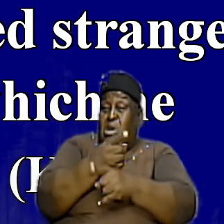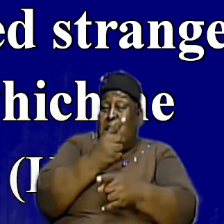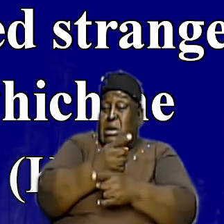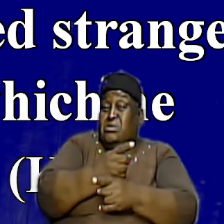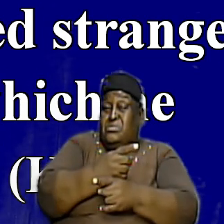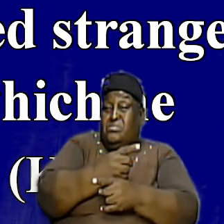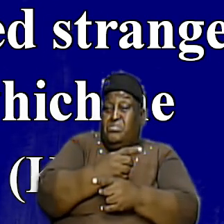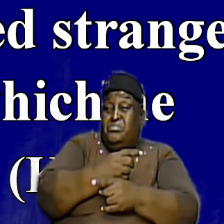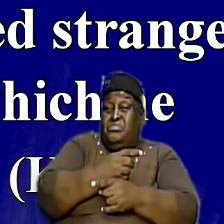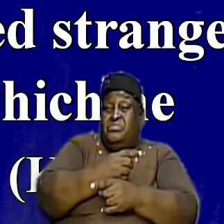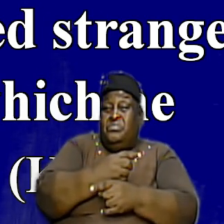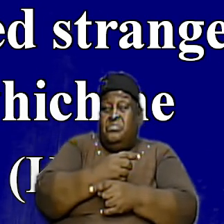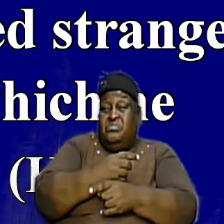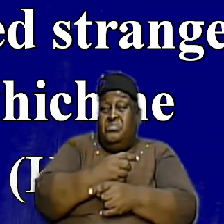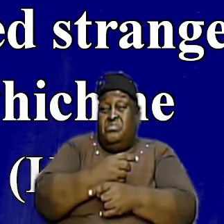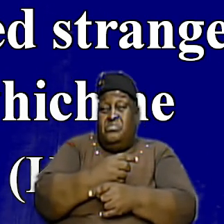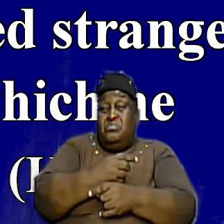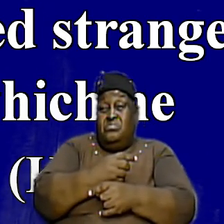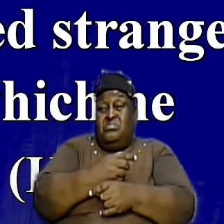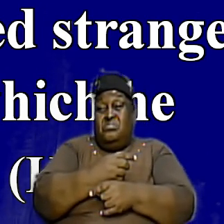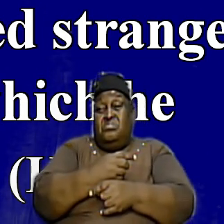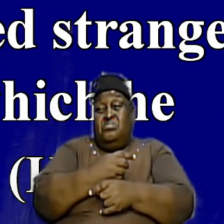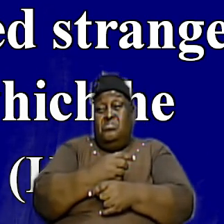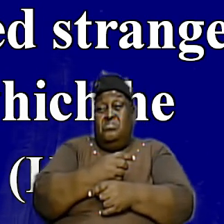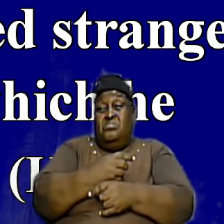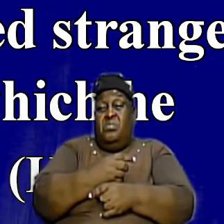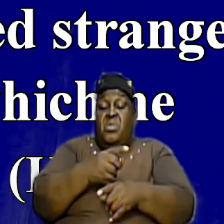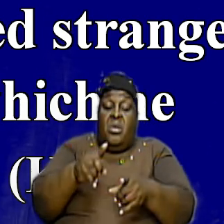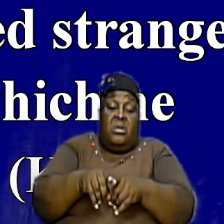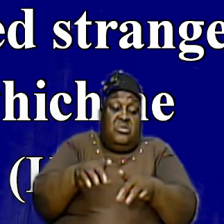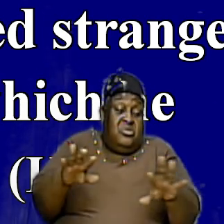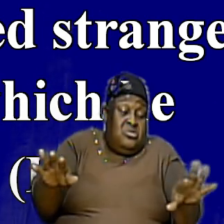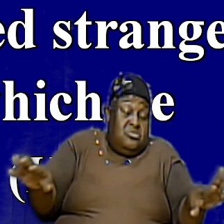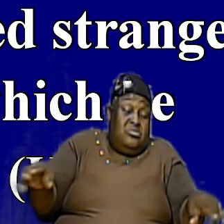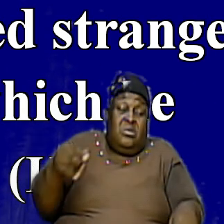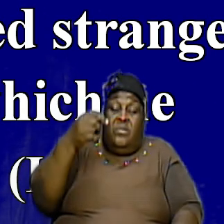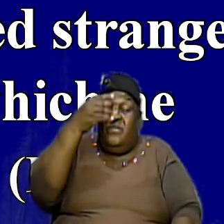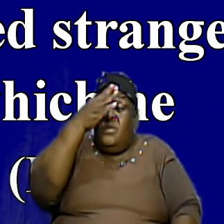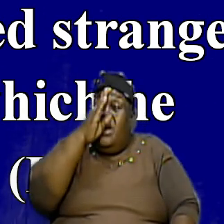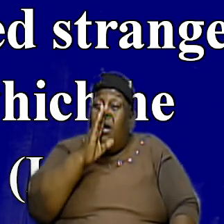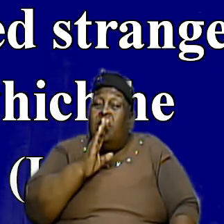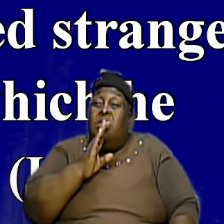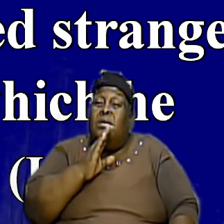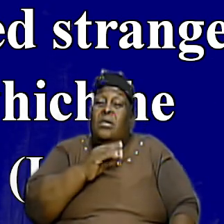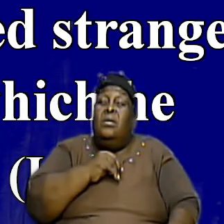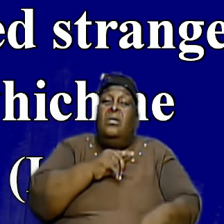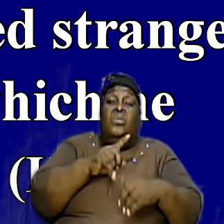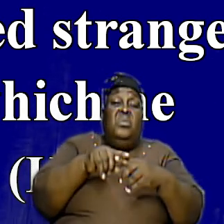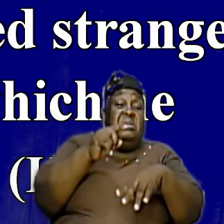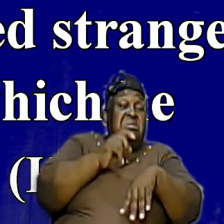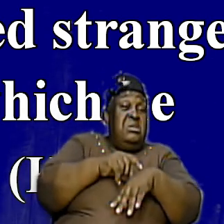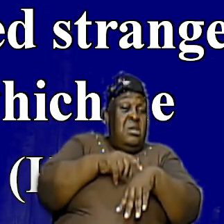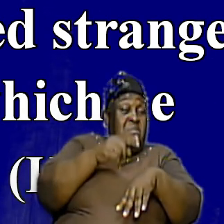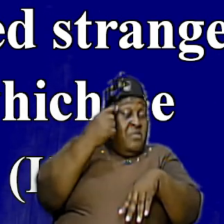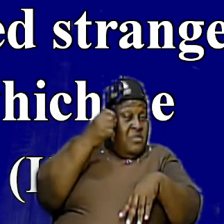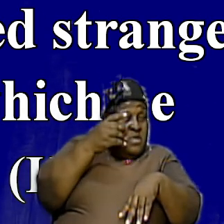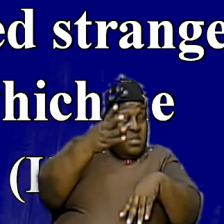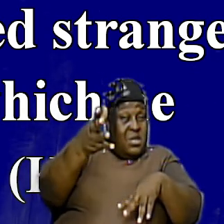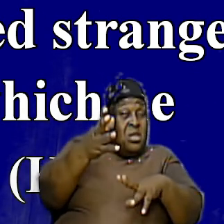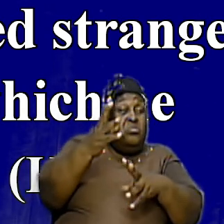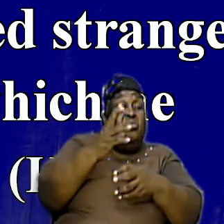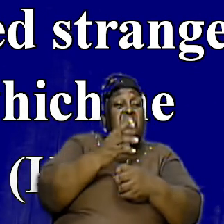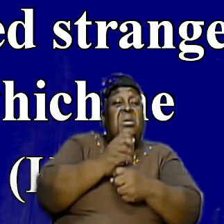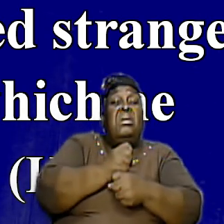they were not functioning as they should as children of God and so when it was time for them to get